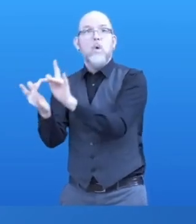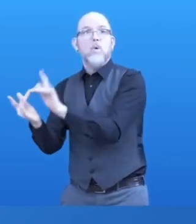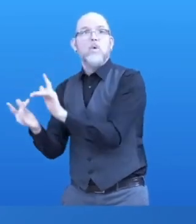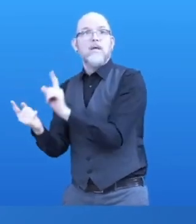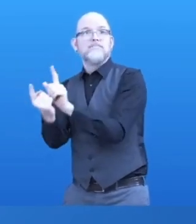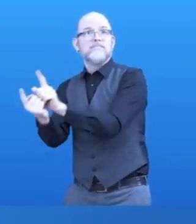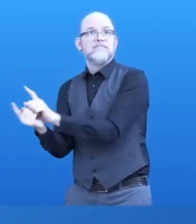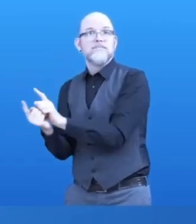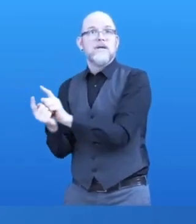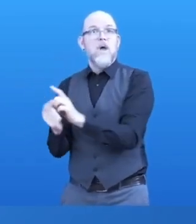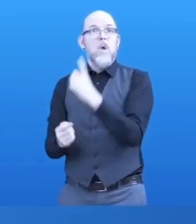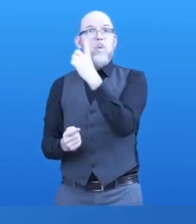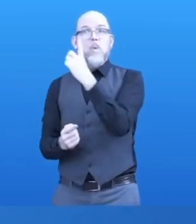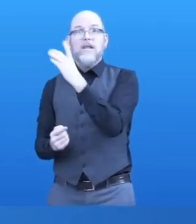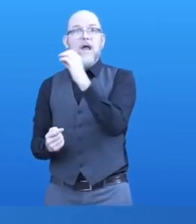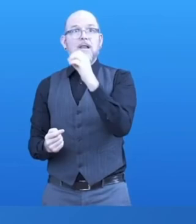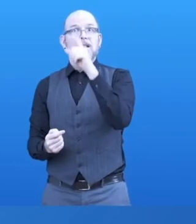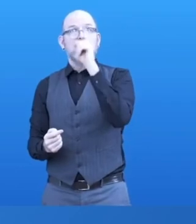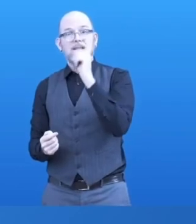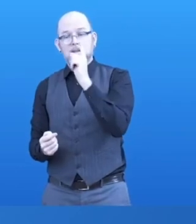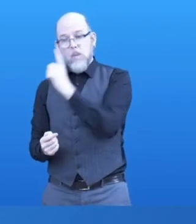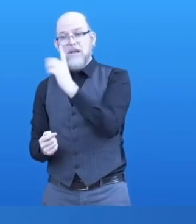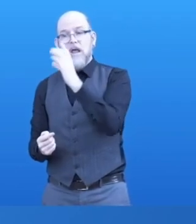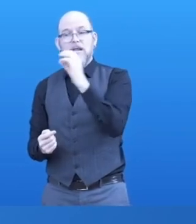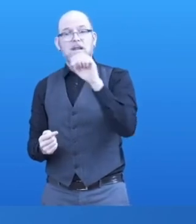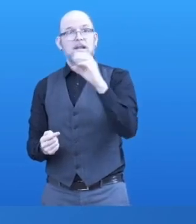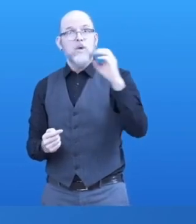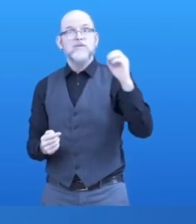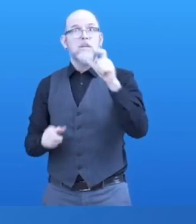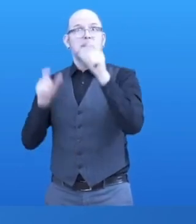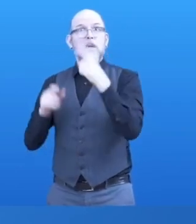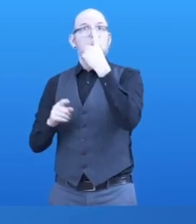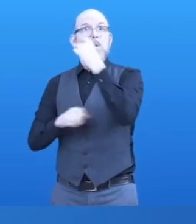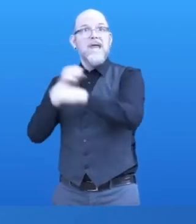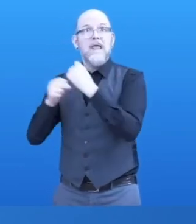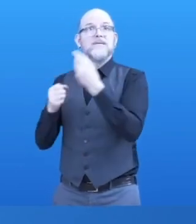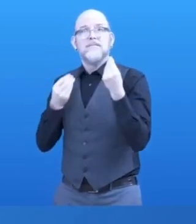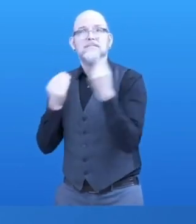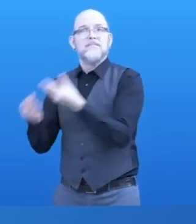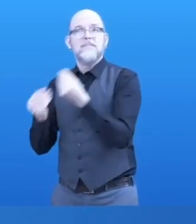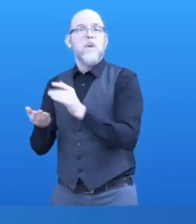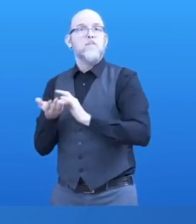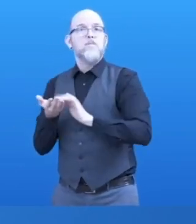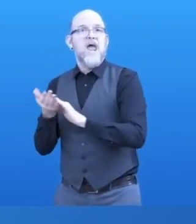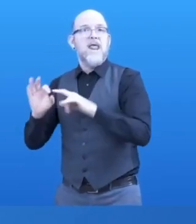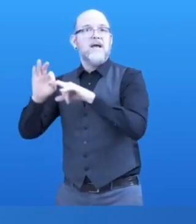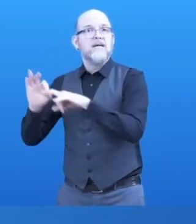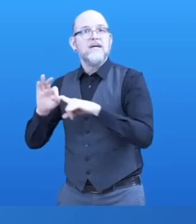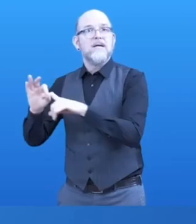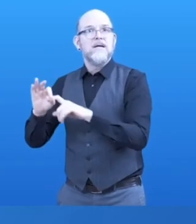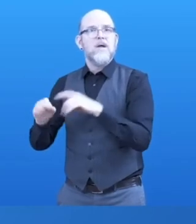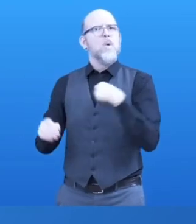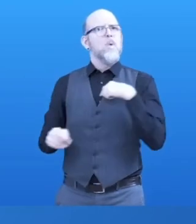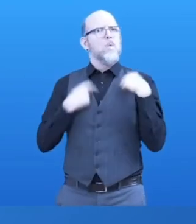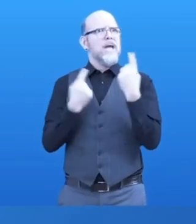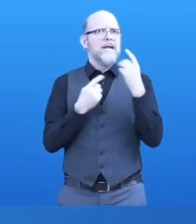So what is necessary to get this flying? First of all, we are looking for partners ready to share our vision, willing